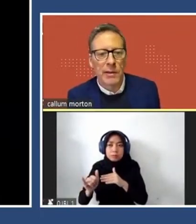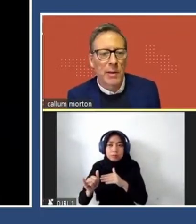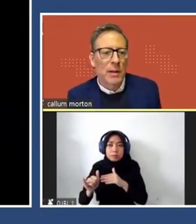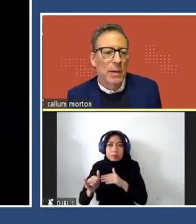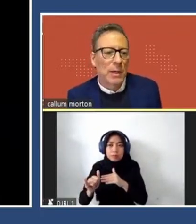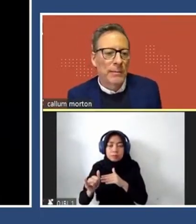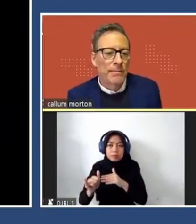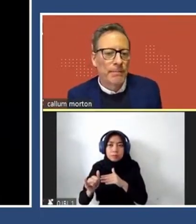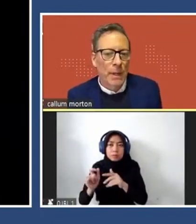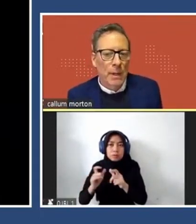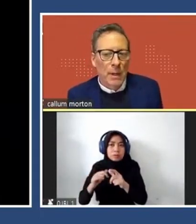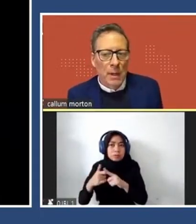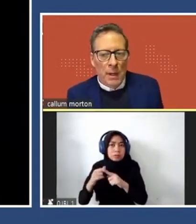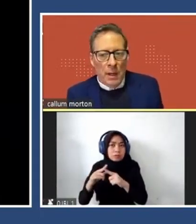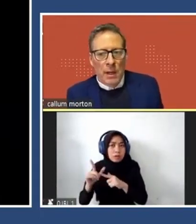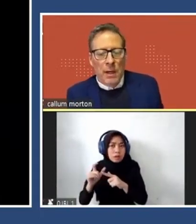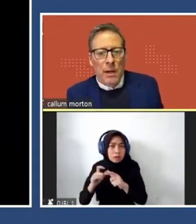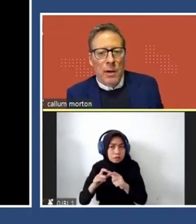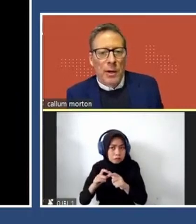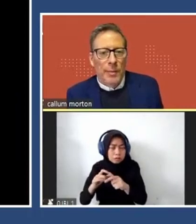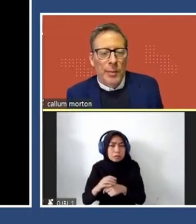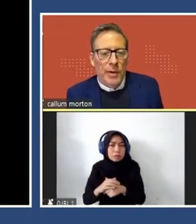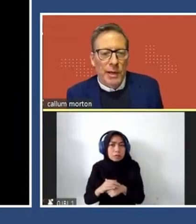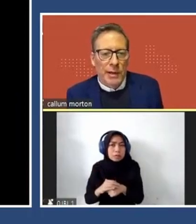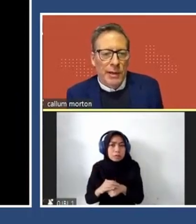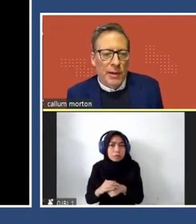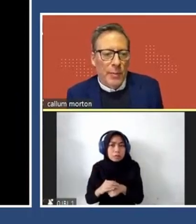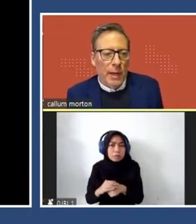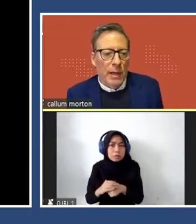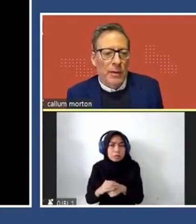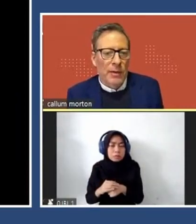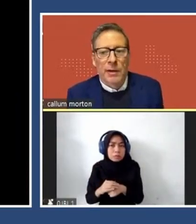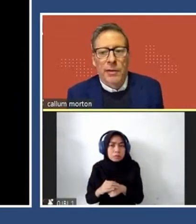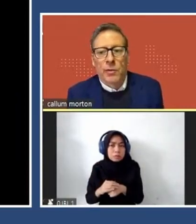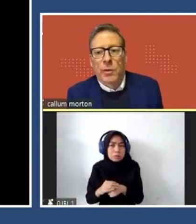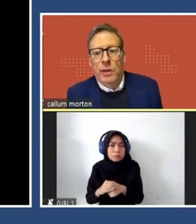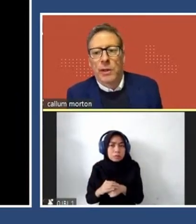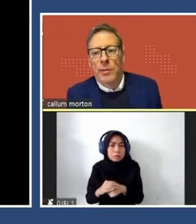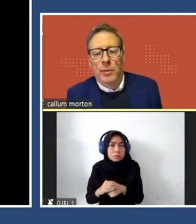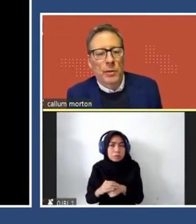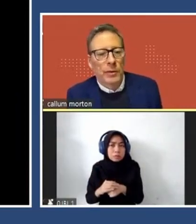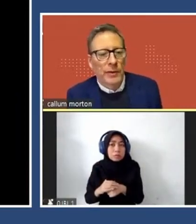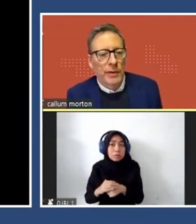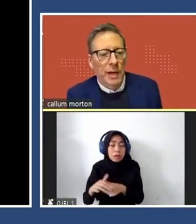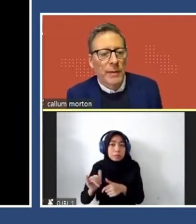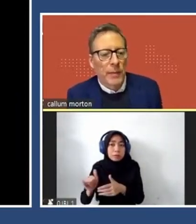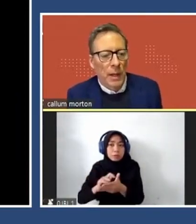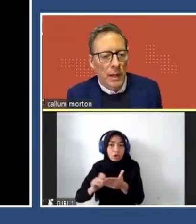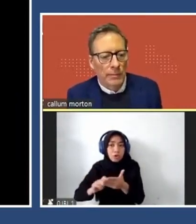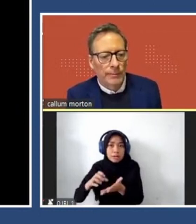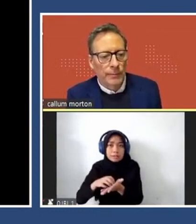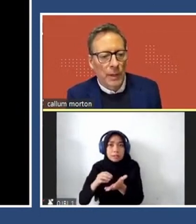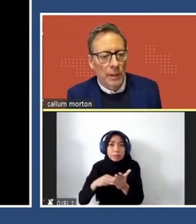Yawani Skars on a project down at South Bank outside a school in Melbourne called the